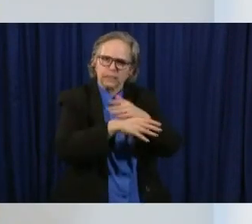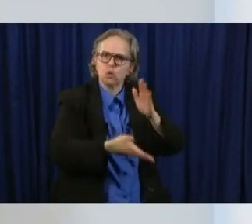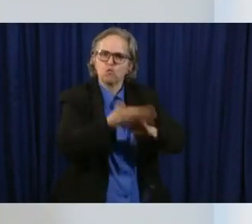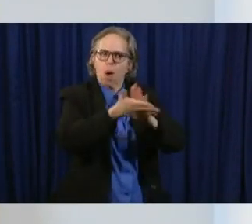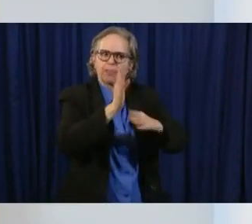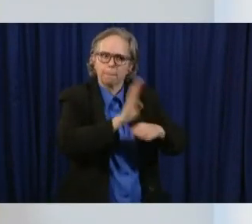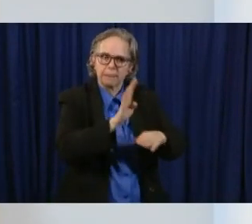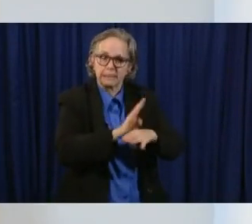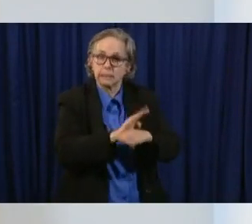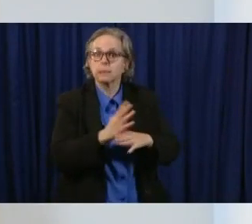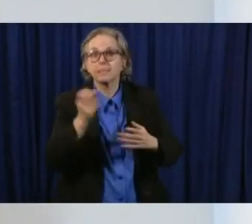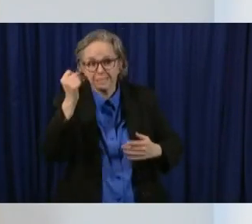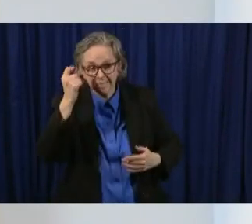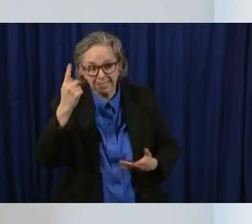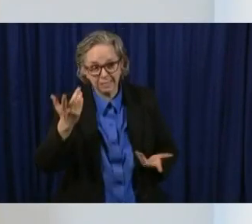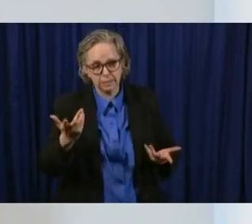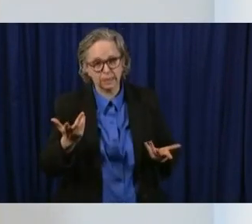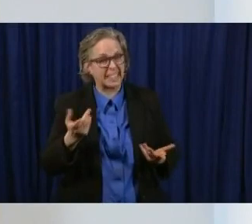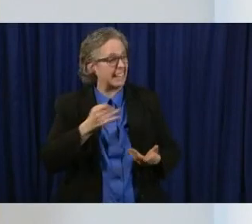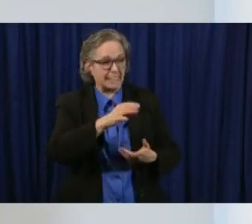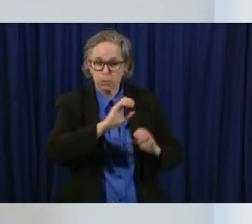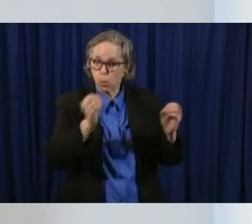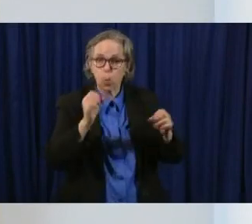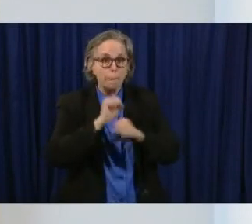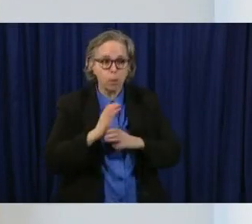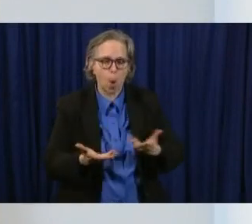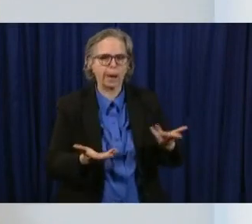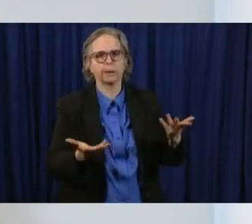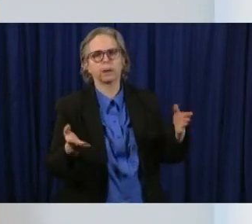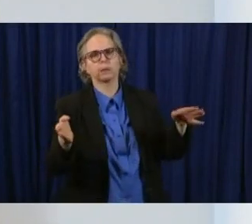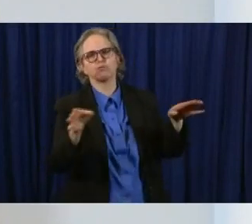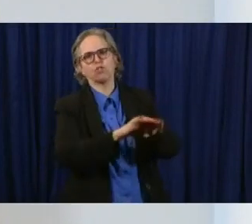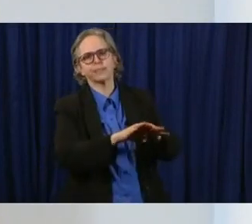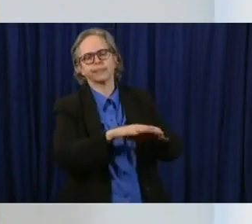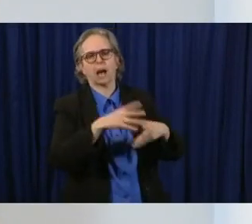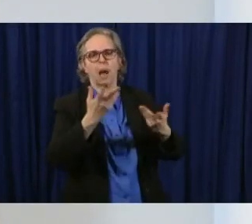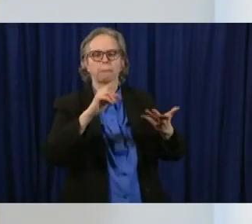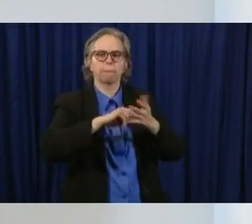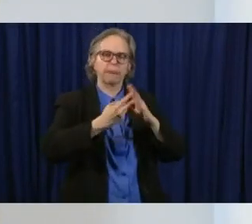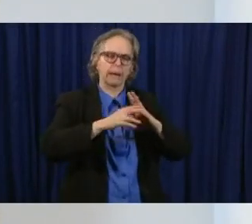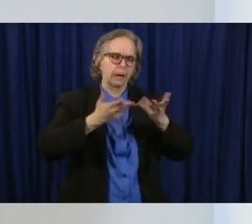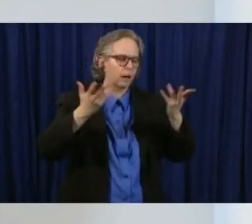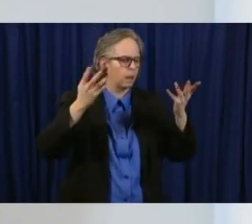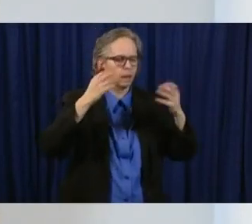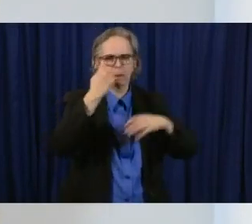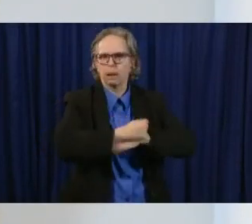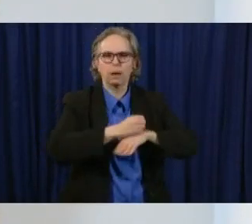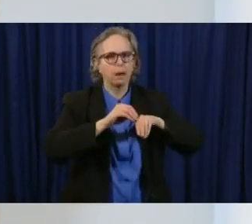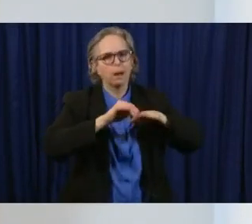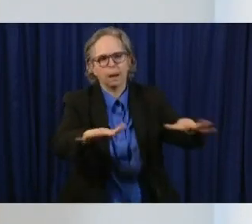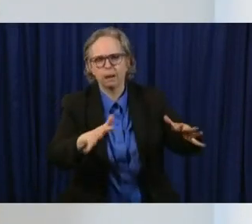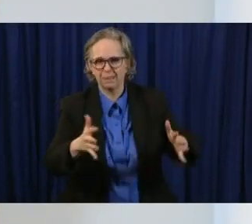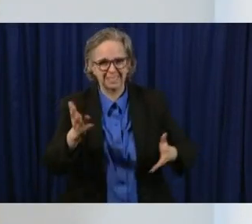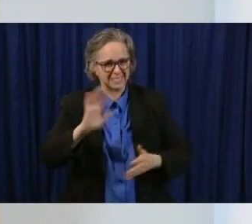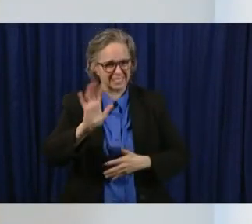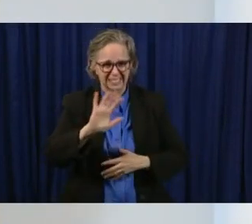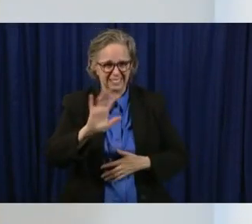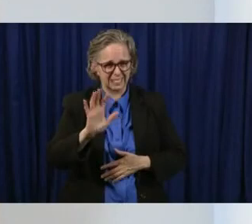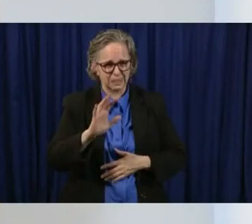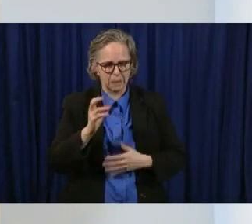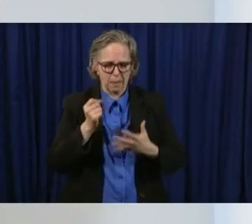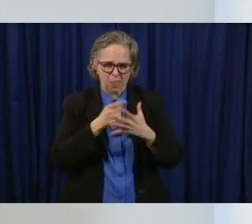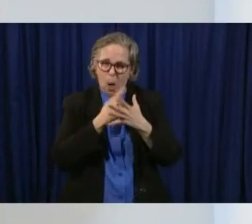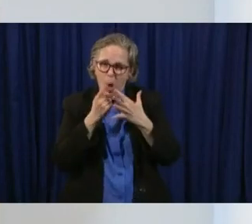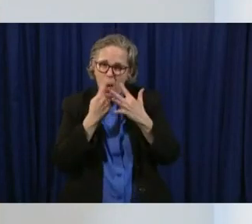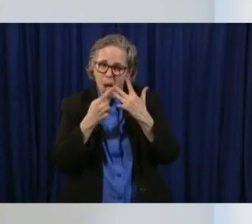to shut down or it could spread and it could be very disruptive so many of the things that we're asking in here are already being effectively done